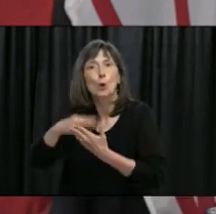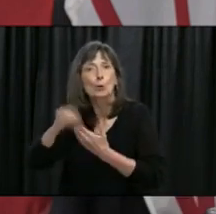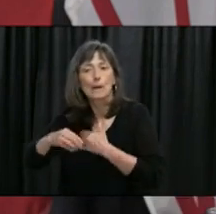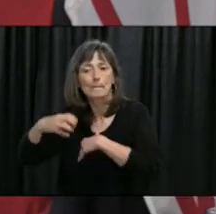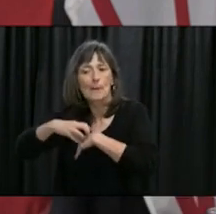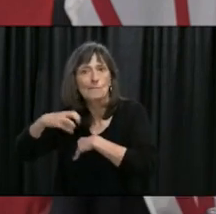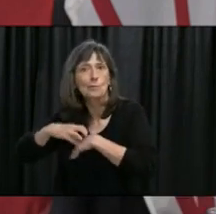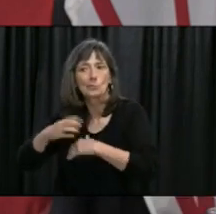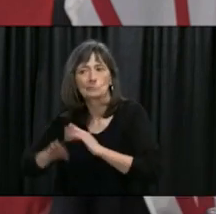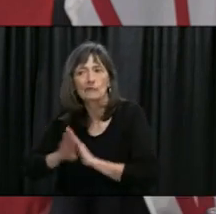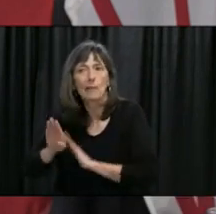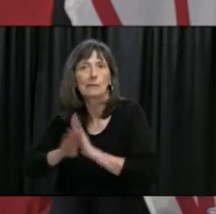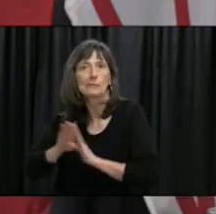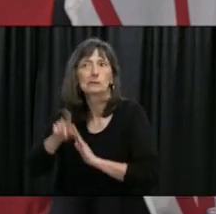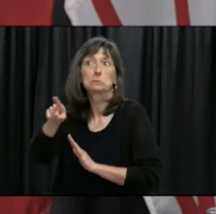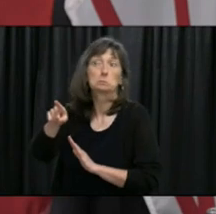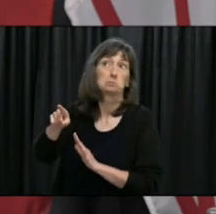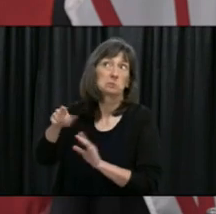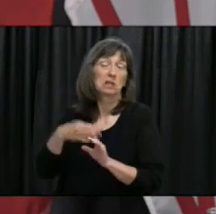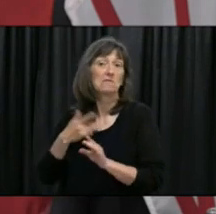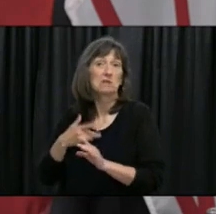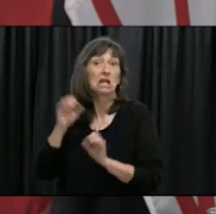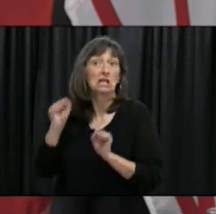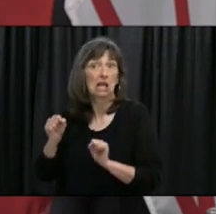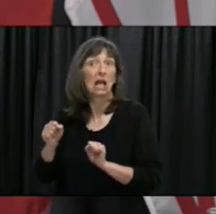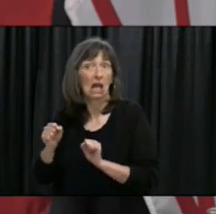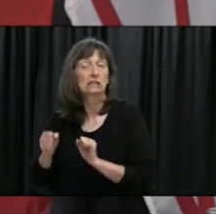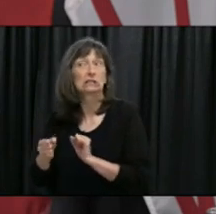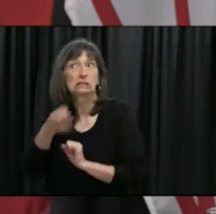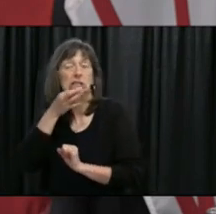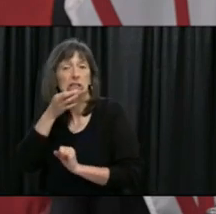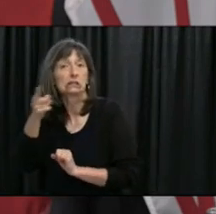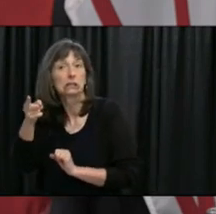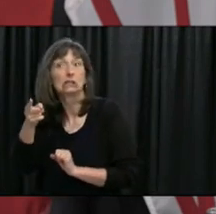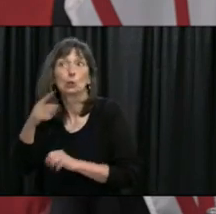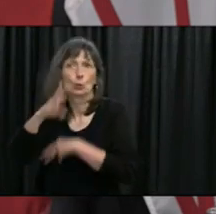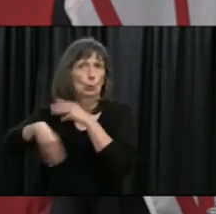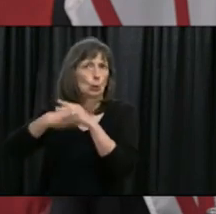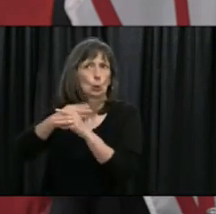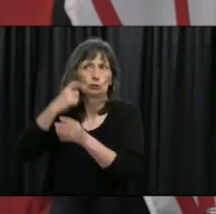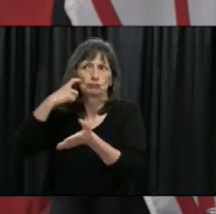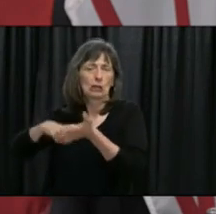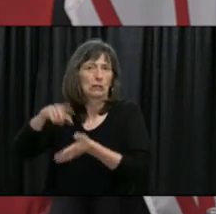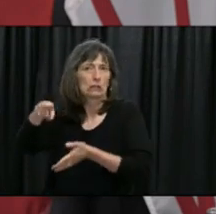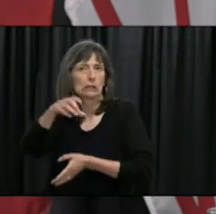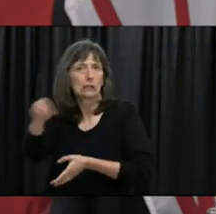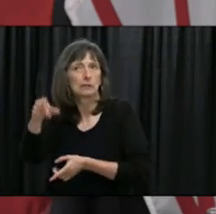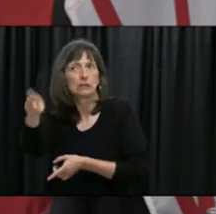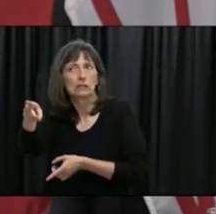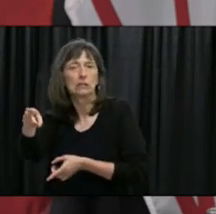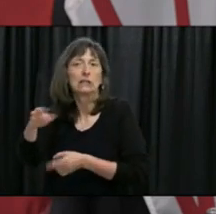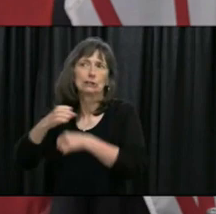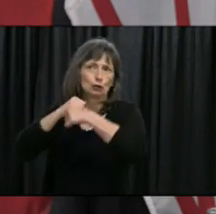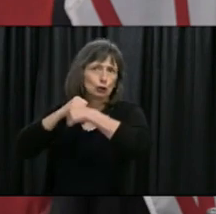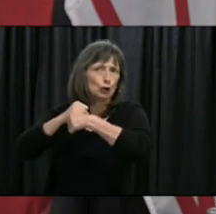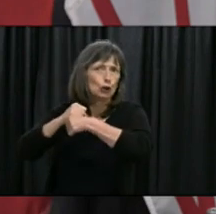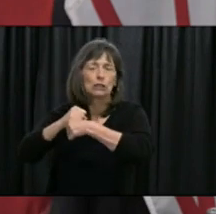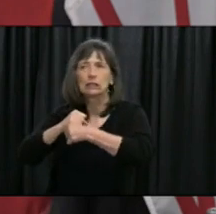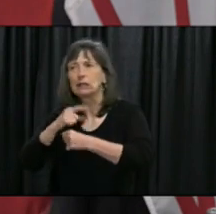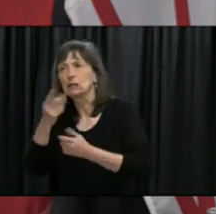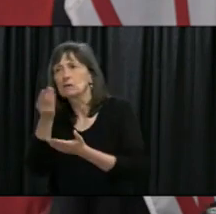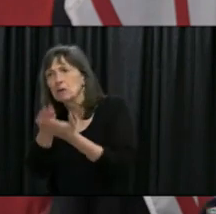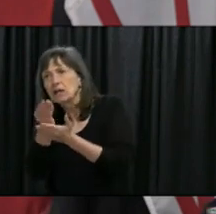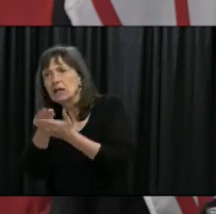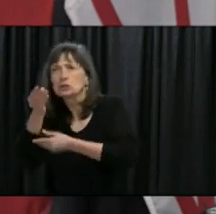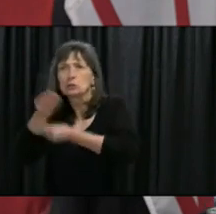support contact tracing and they can do some extraordinary work they're globally known and they've done some very good work into security in financial